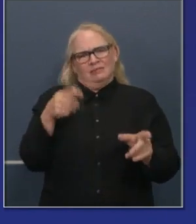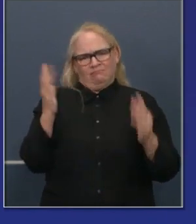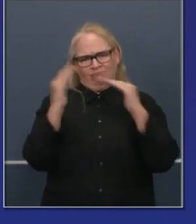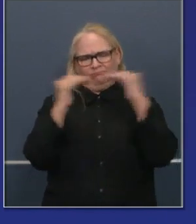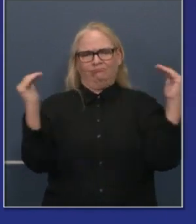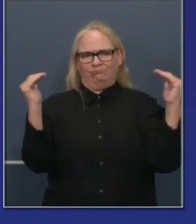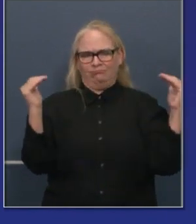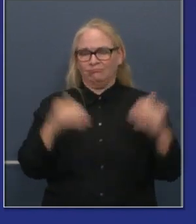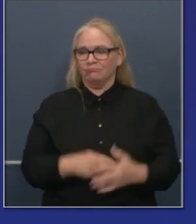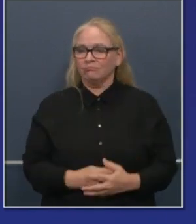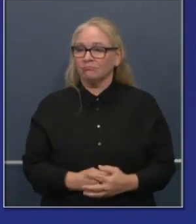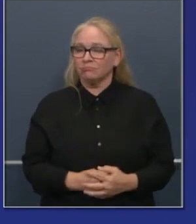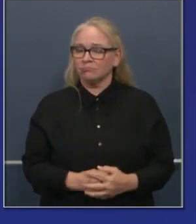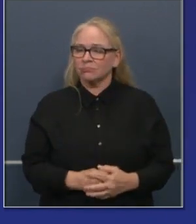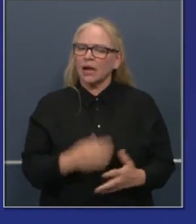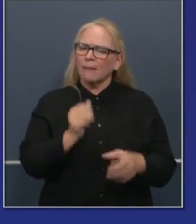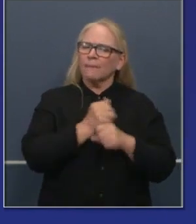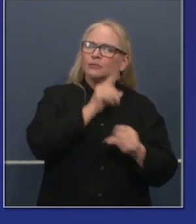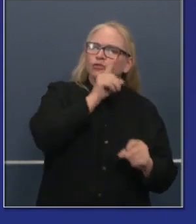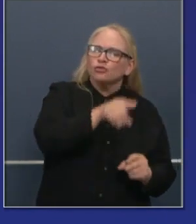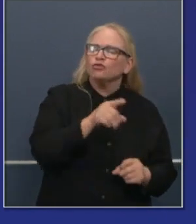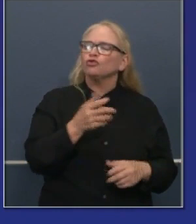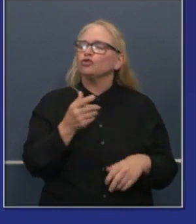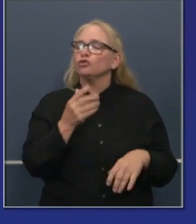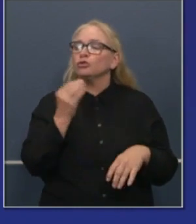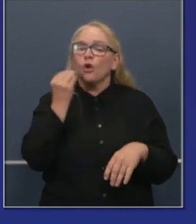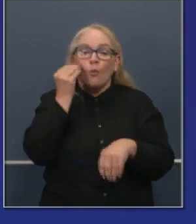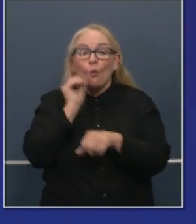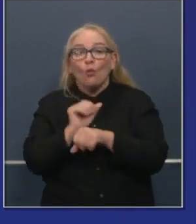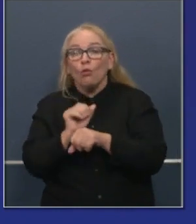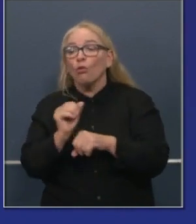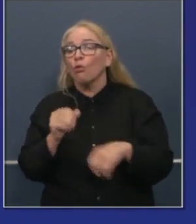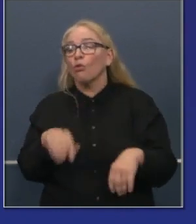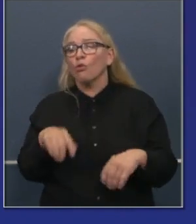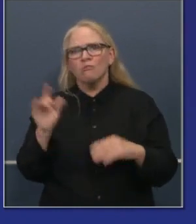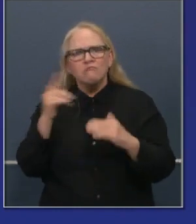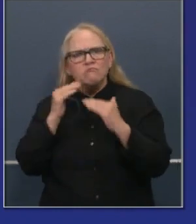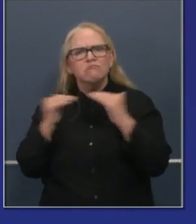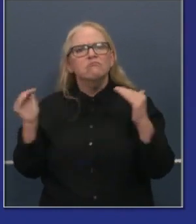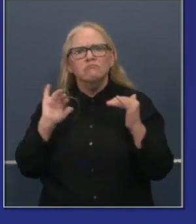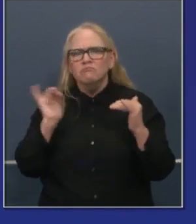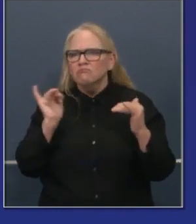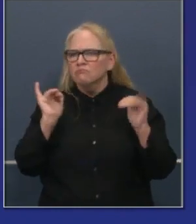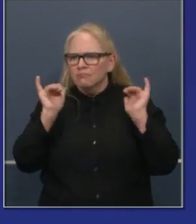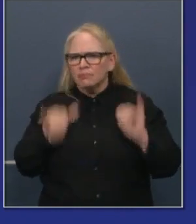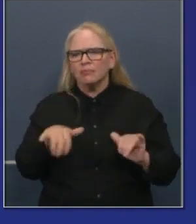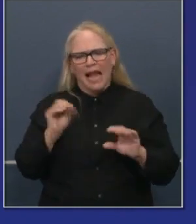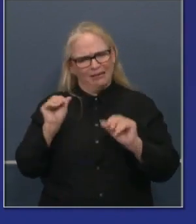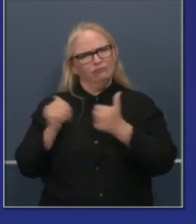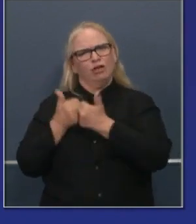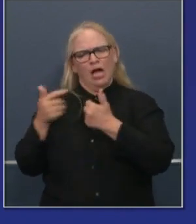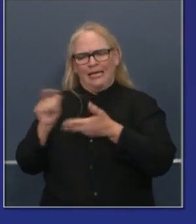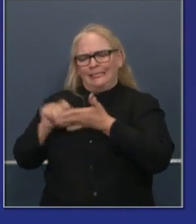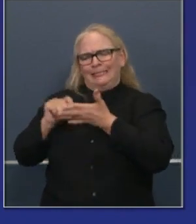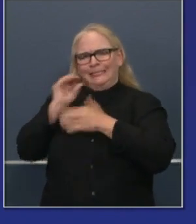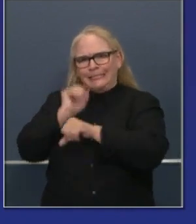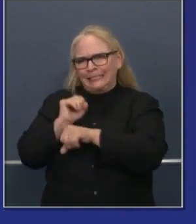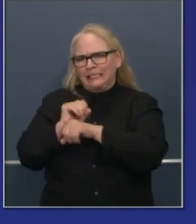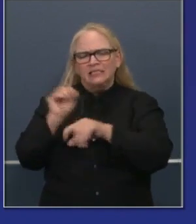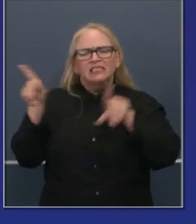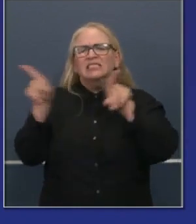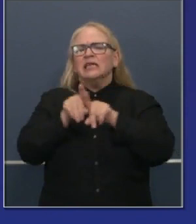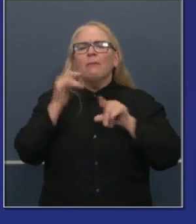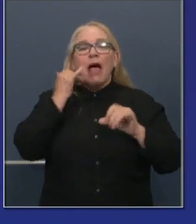assignments are equivalent in terms of what you would otherwise get in an in-person class setting. I'm